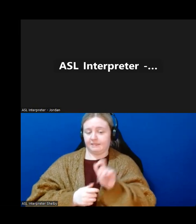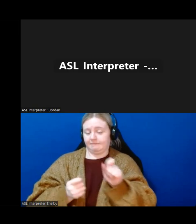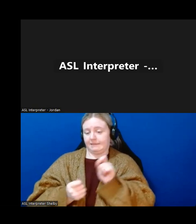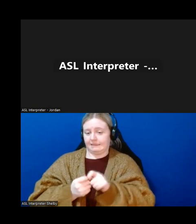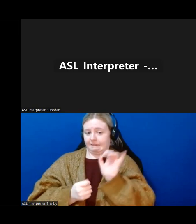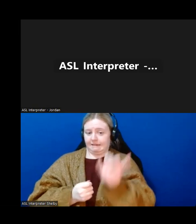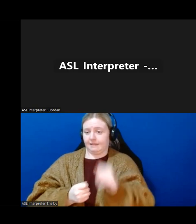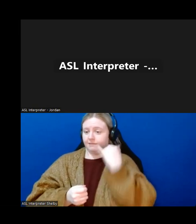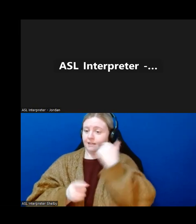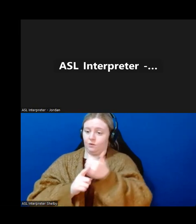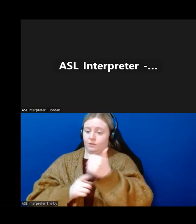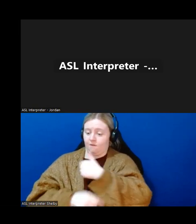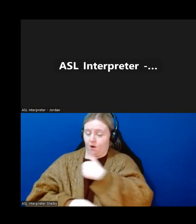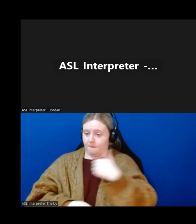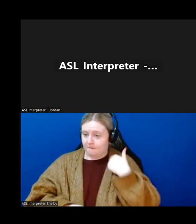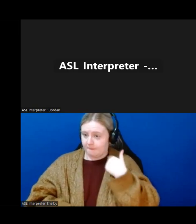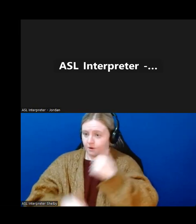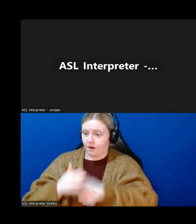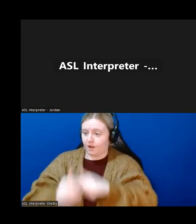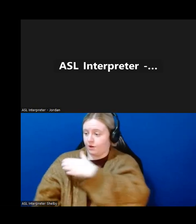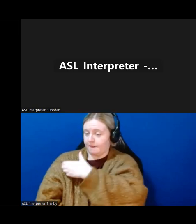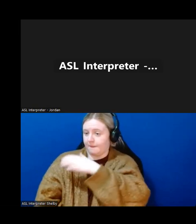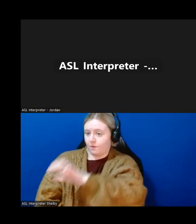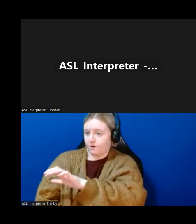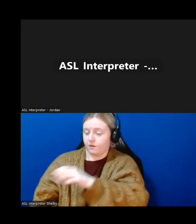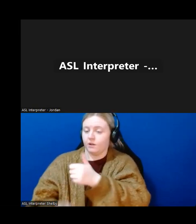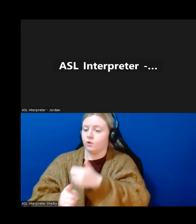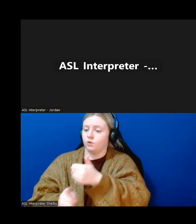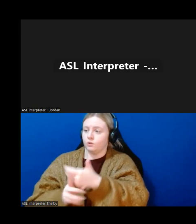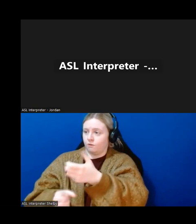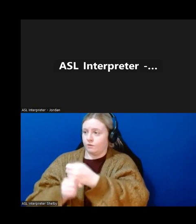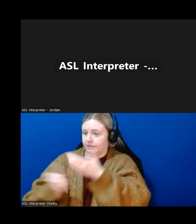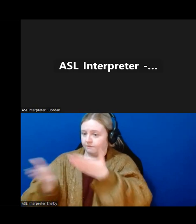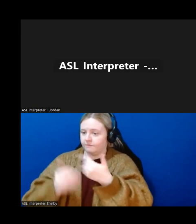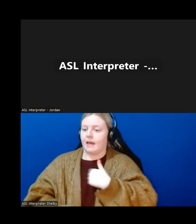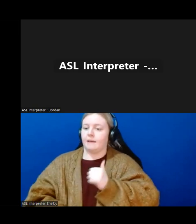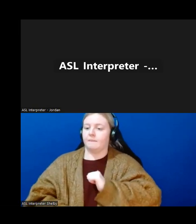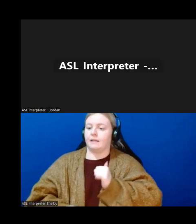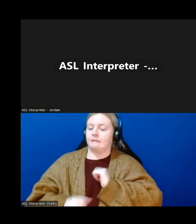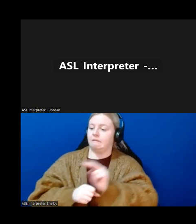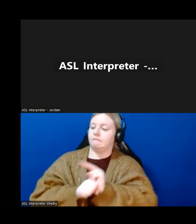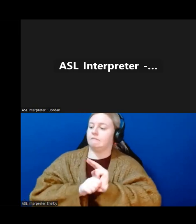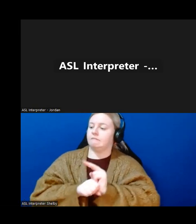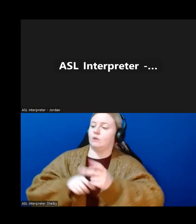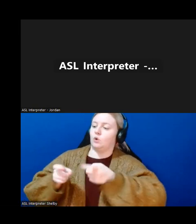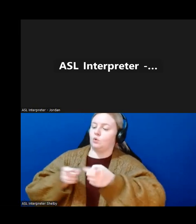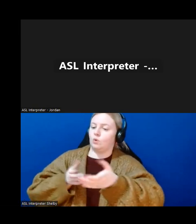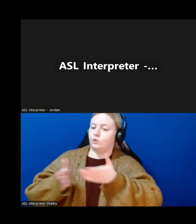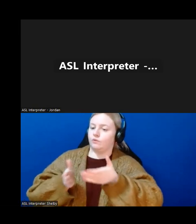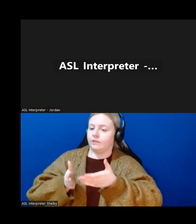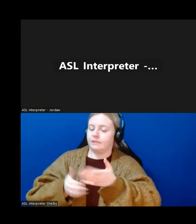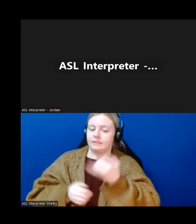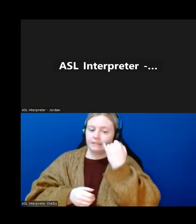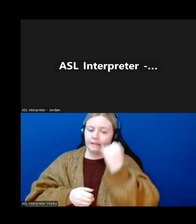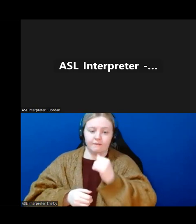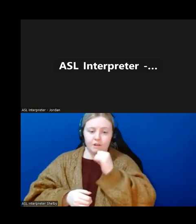a member of Empower and you are receiving services, I'm going to oversee those services. Anything that doesn't fall under one